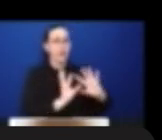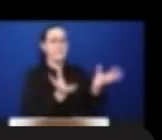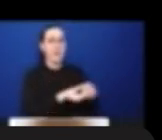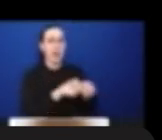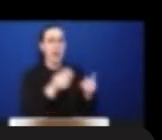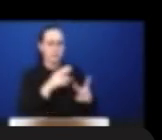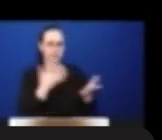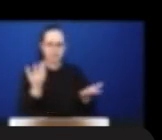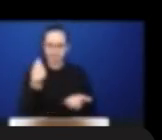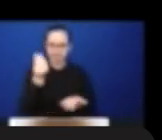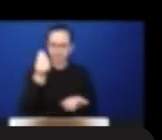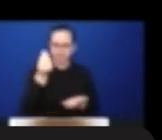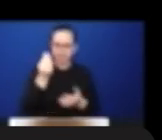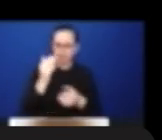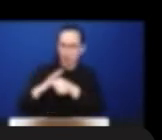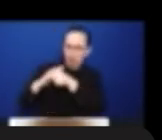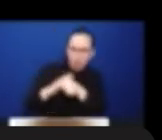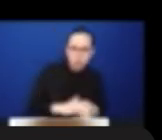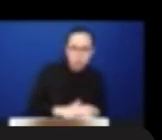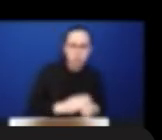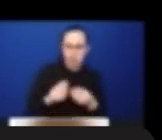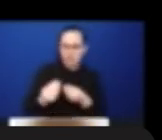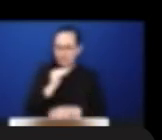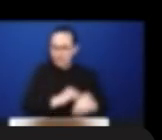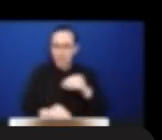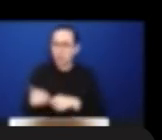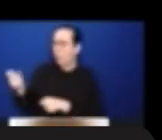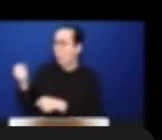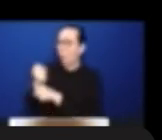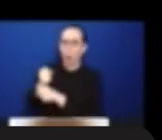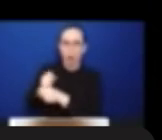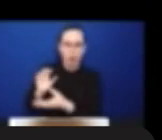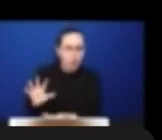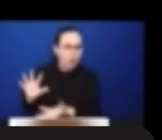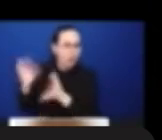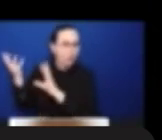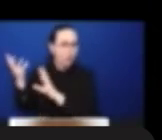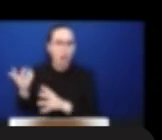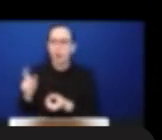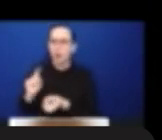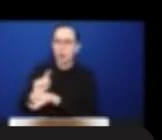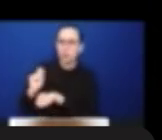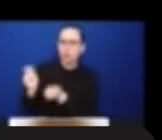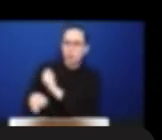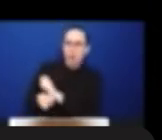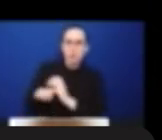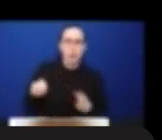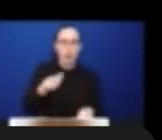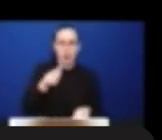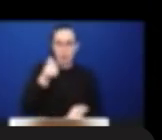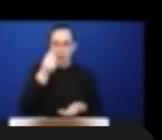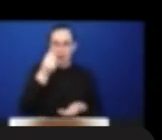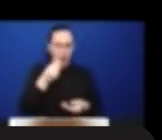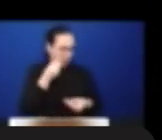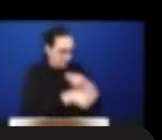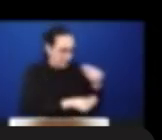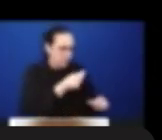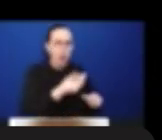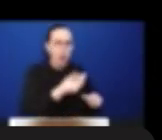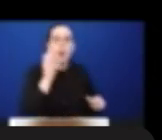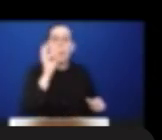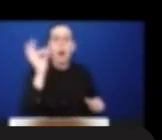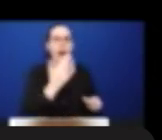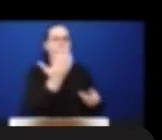employment status and increased costs of accessing supplies. The impacts were also experienced in the